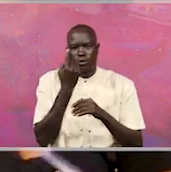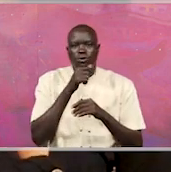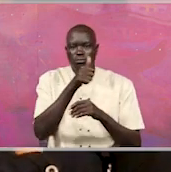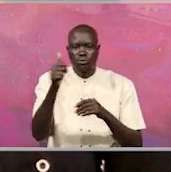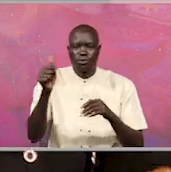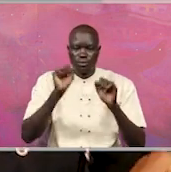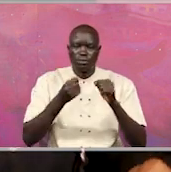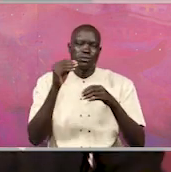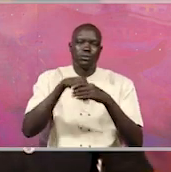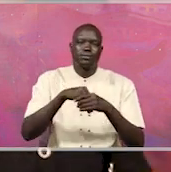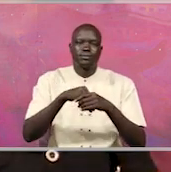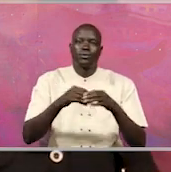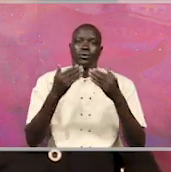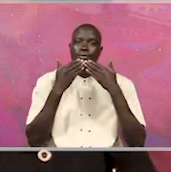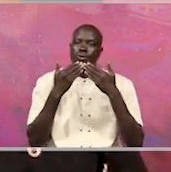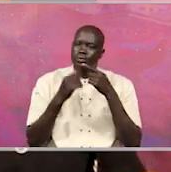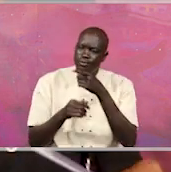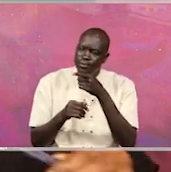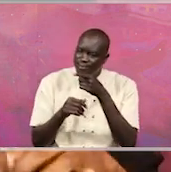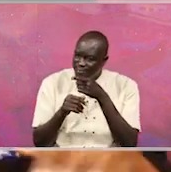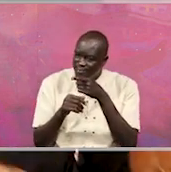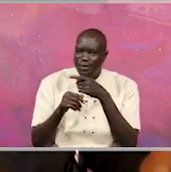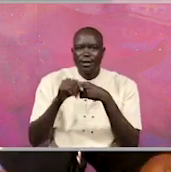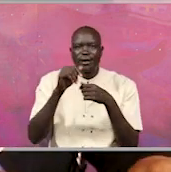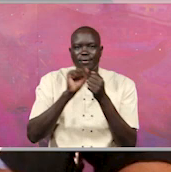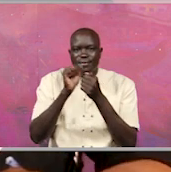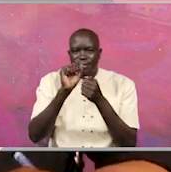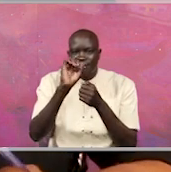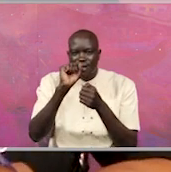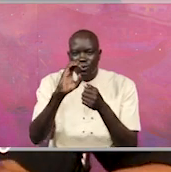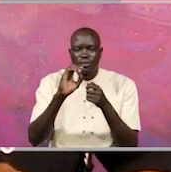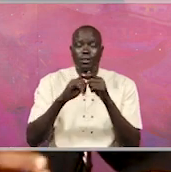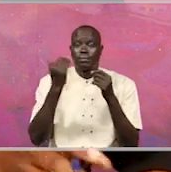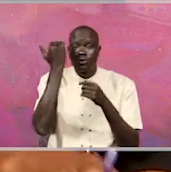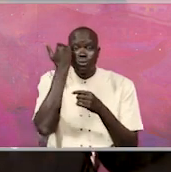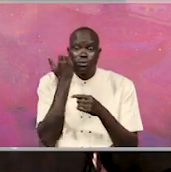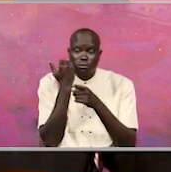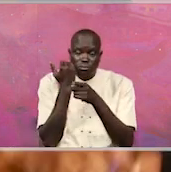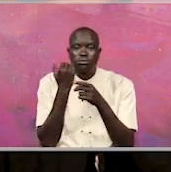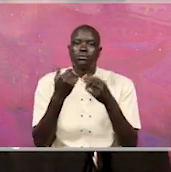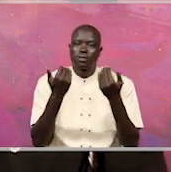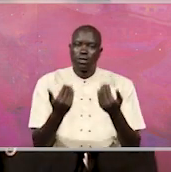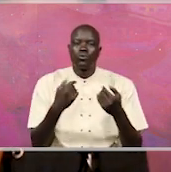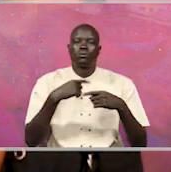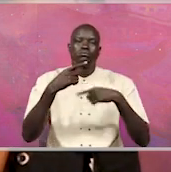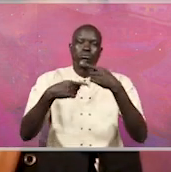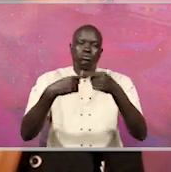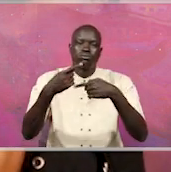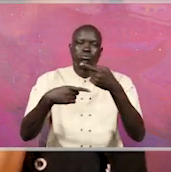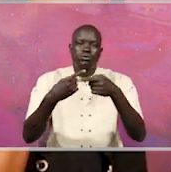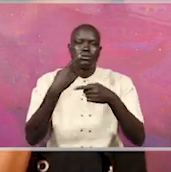everyone has to jump on board. All right, thank you. And Vincent, 15 seconds as well. As the judiciary, we are taking the fight of corruption to the highest